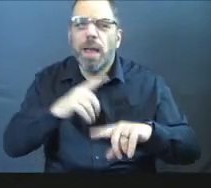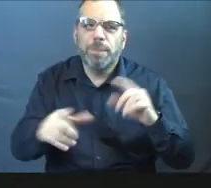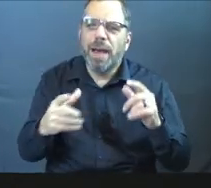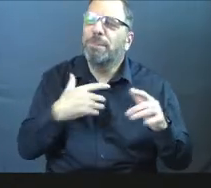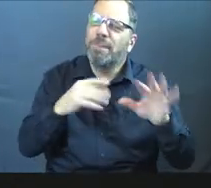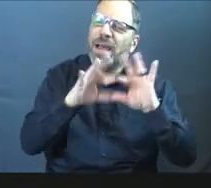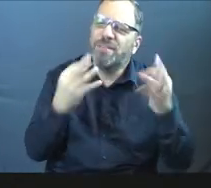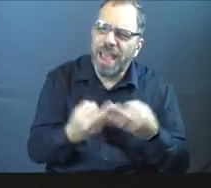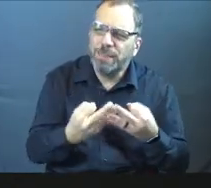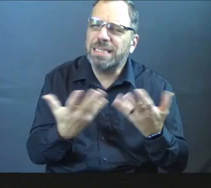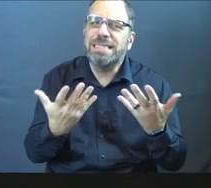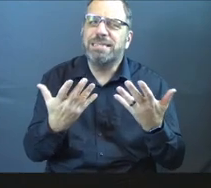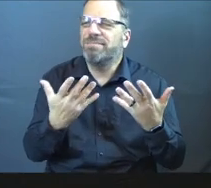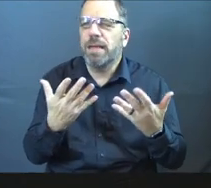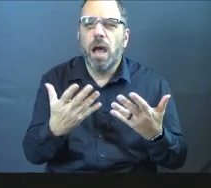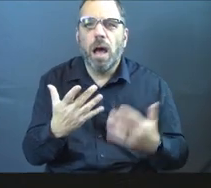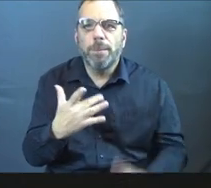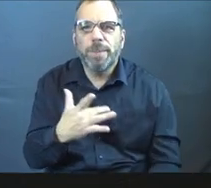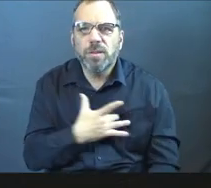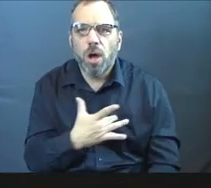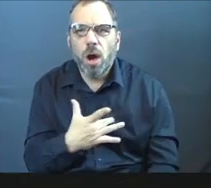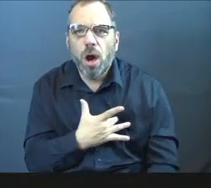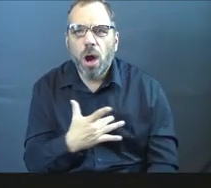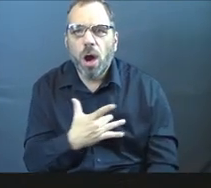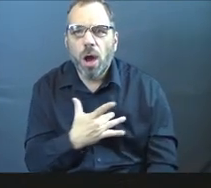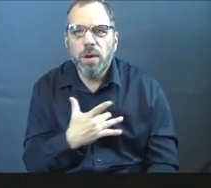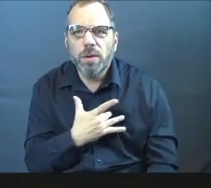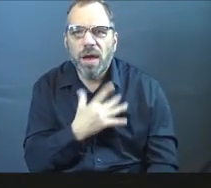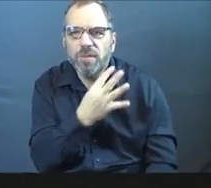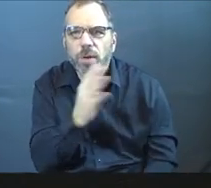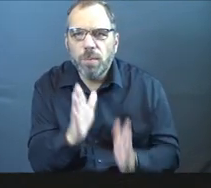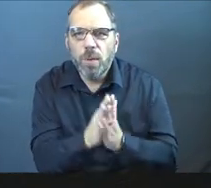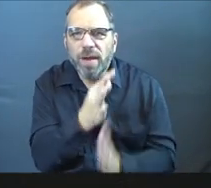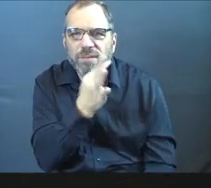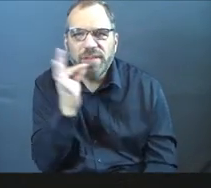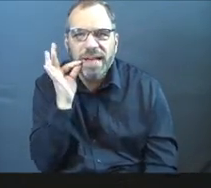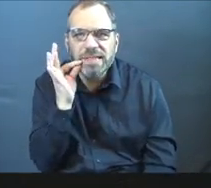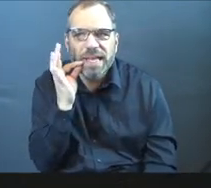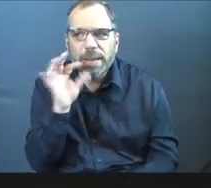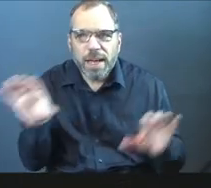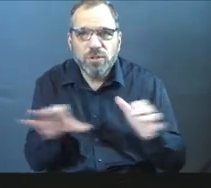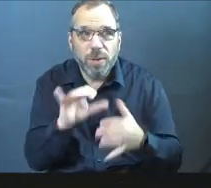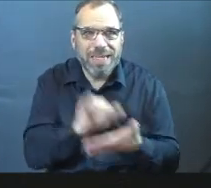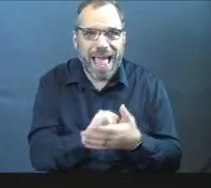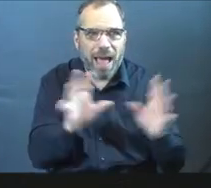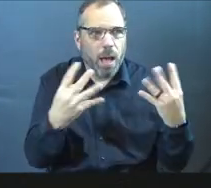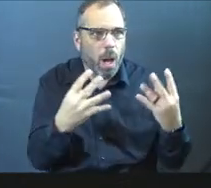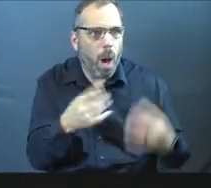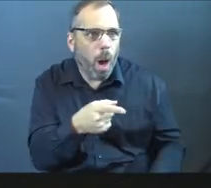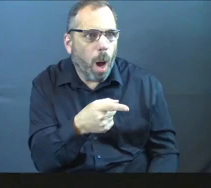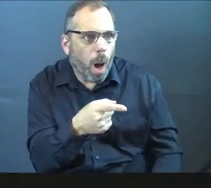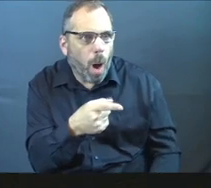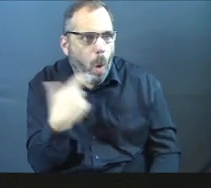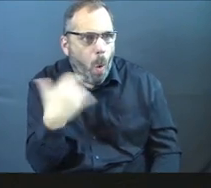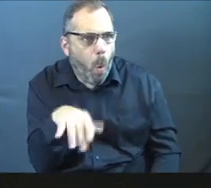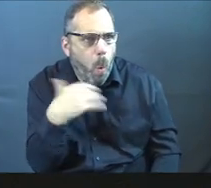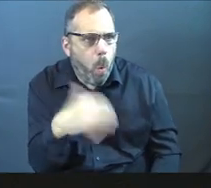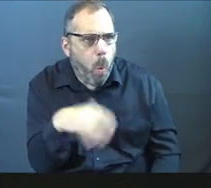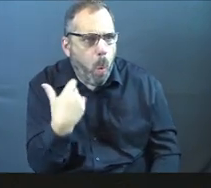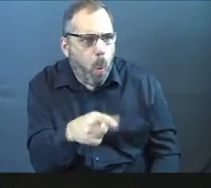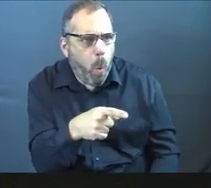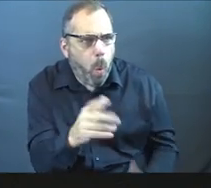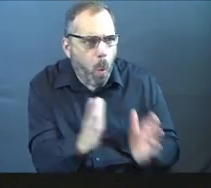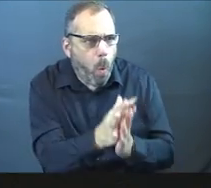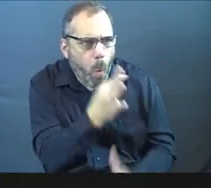But where is the heart in the midst of this whole thing? Is the, am I doing this so that people go, wow, Ricky's a great Christian?